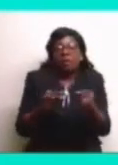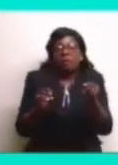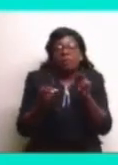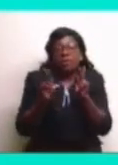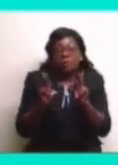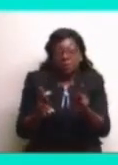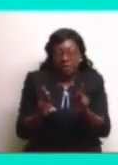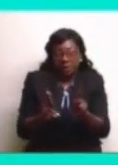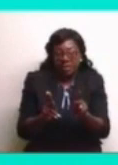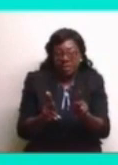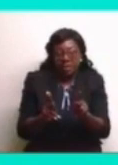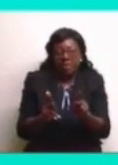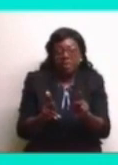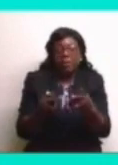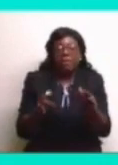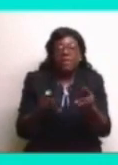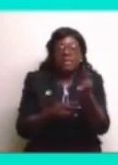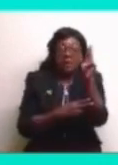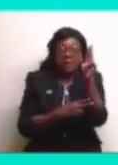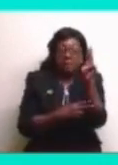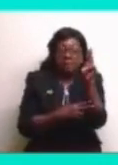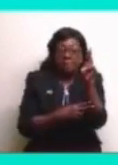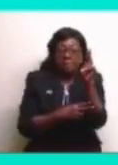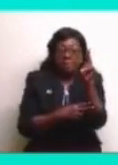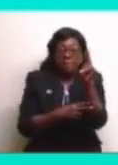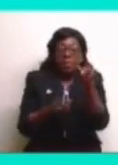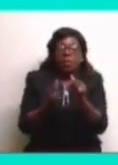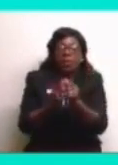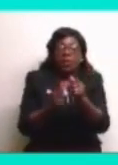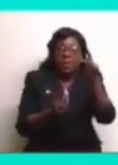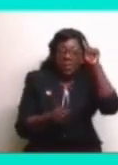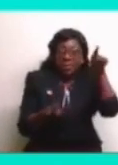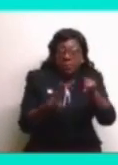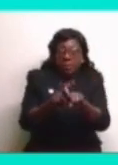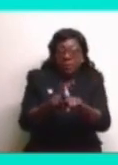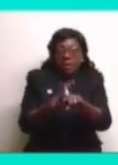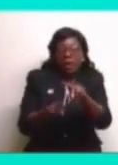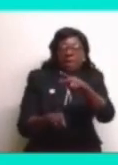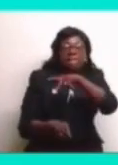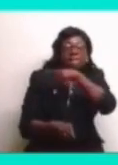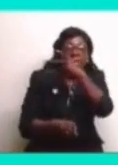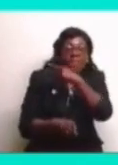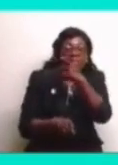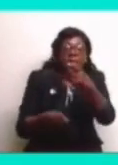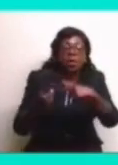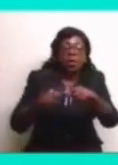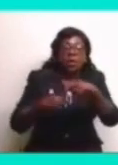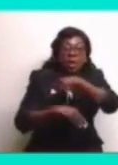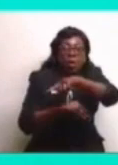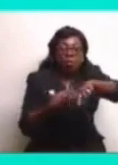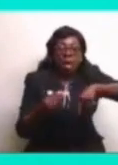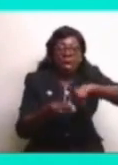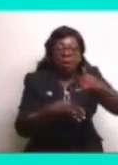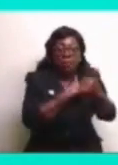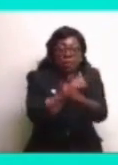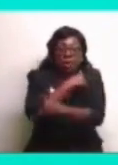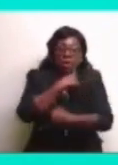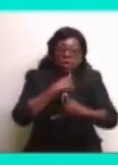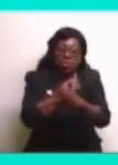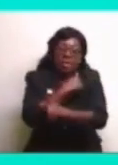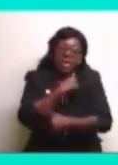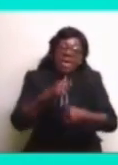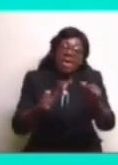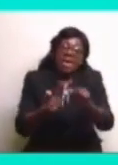I ended up with his brother, Philip, going around the country almost